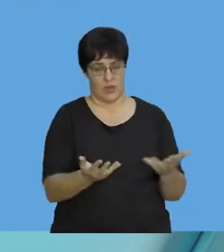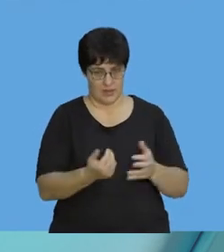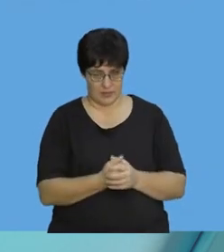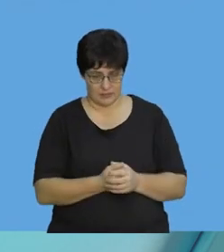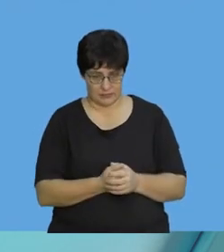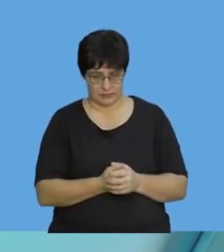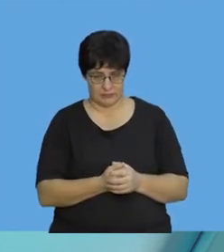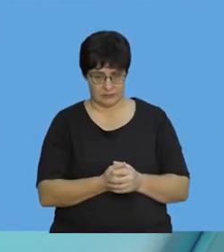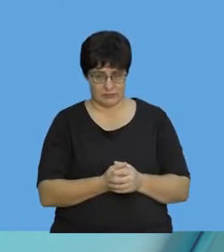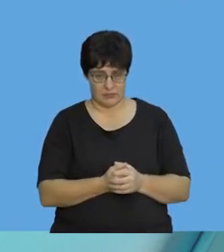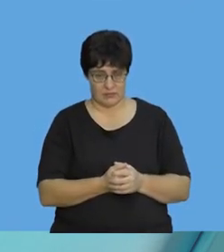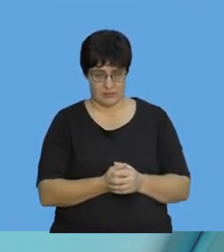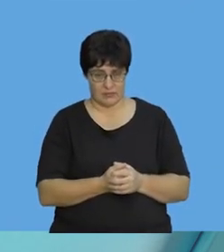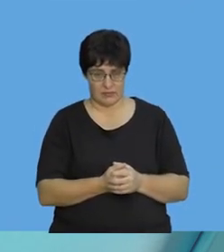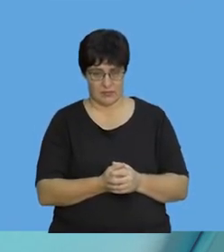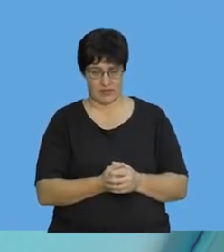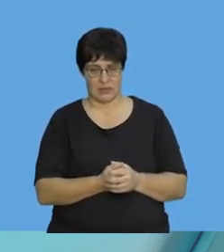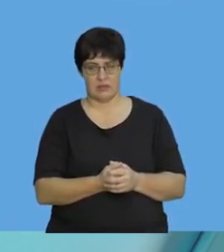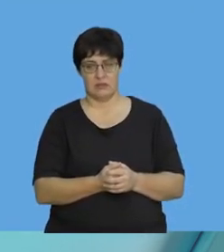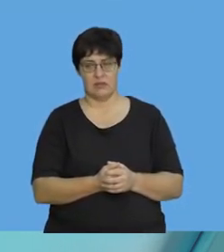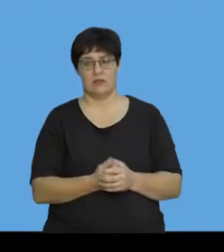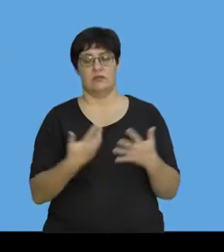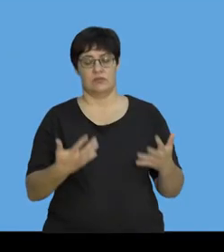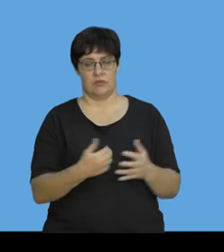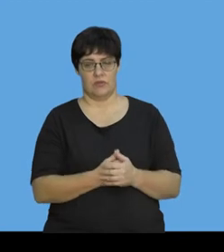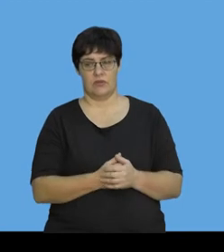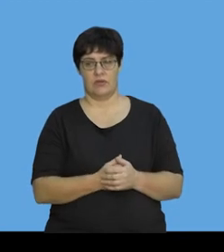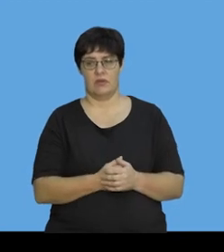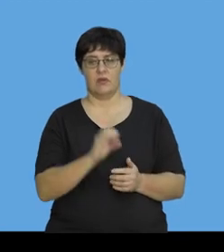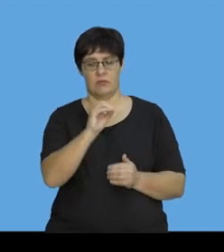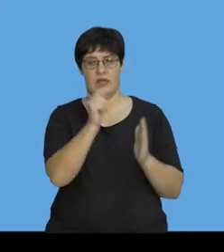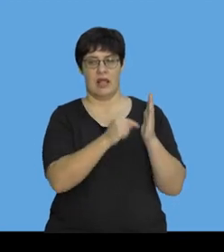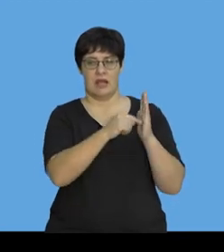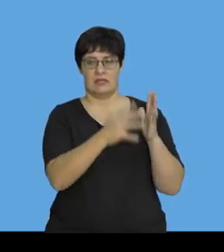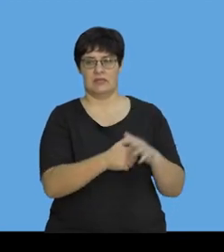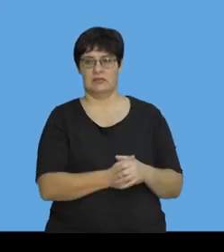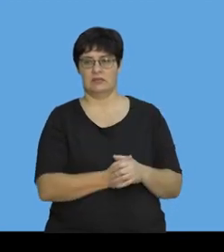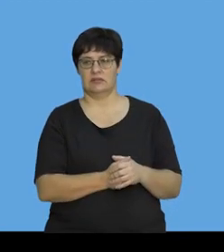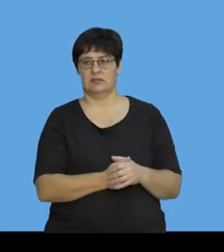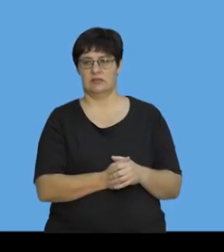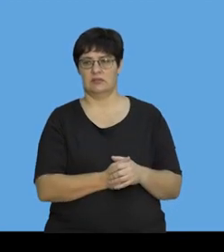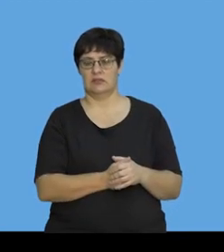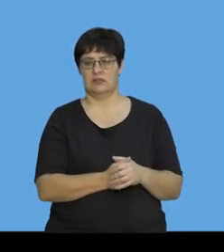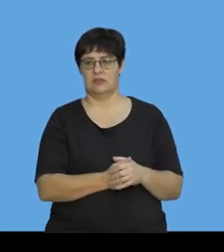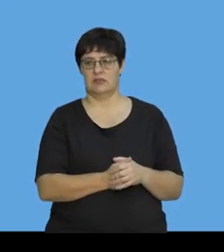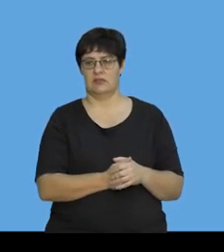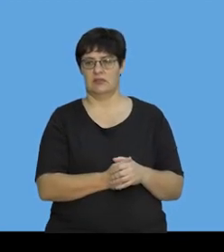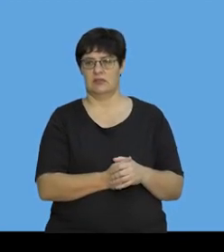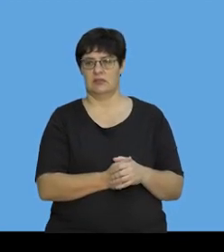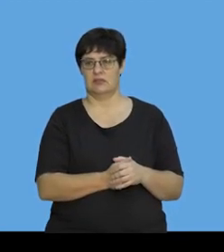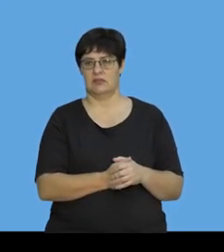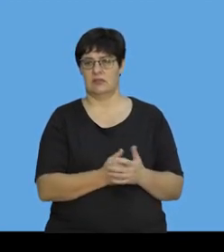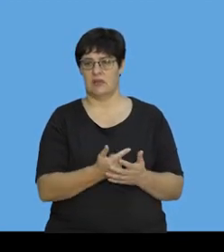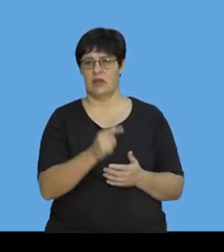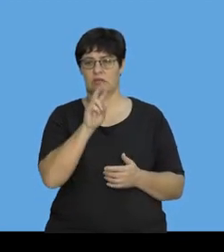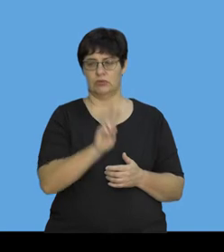wrong with your signs. You've done something wrong with direction. Let's put this in the calculator, though, because I